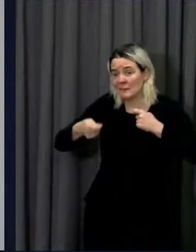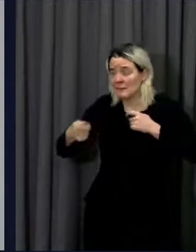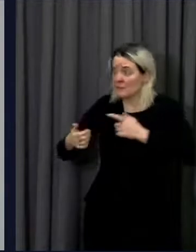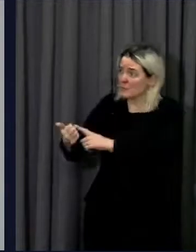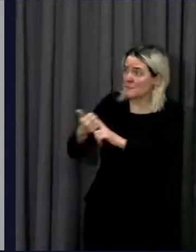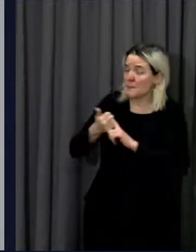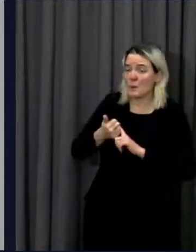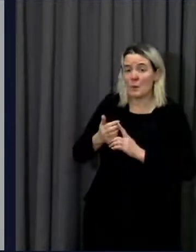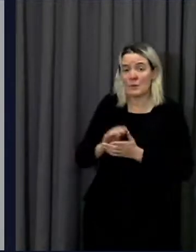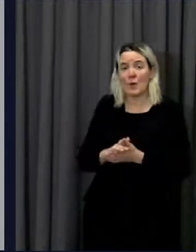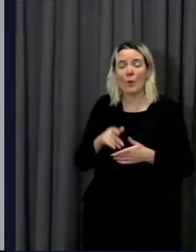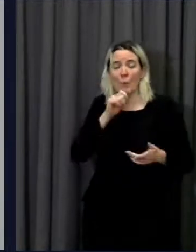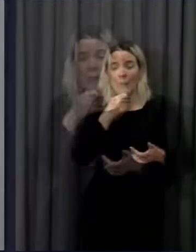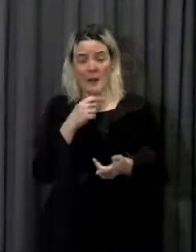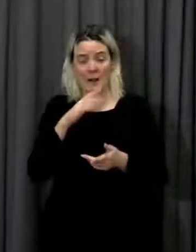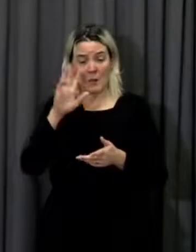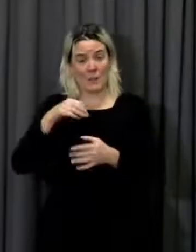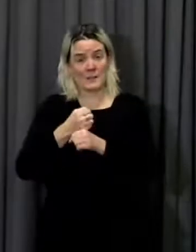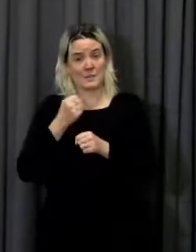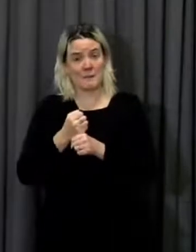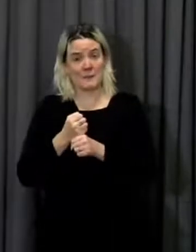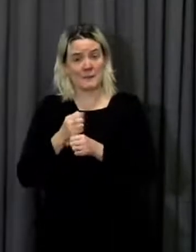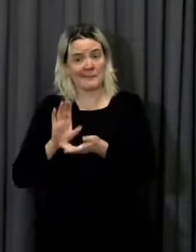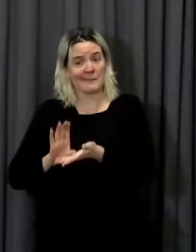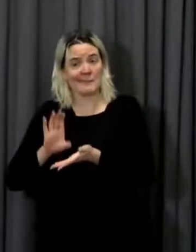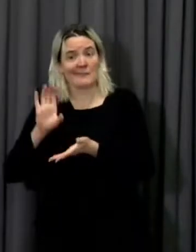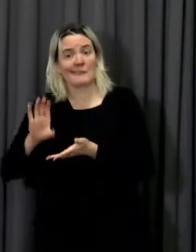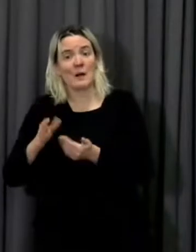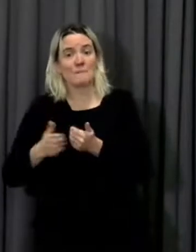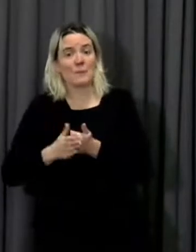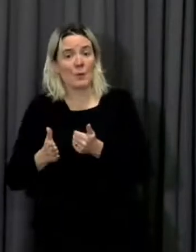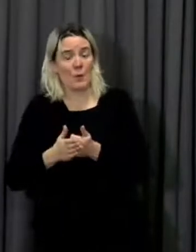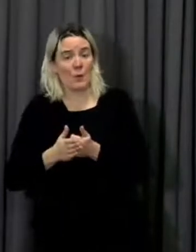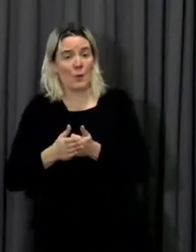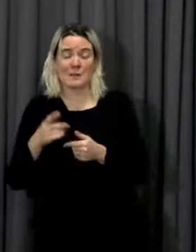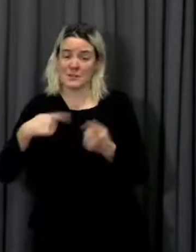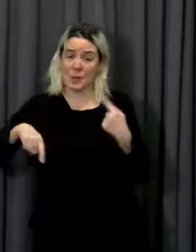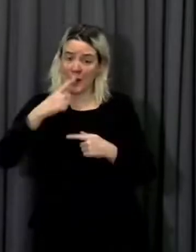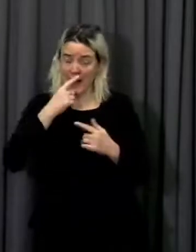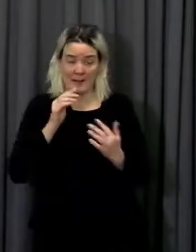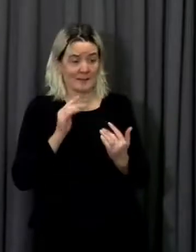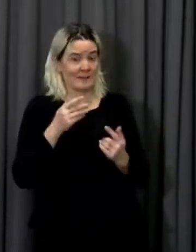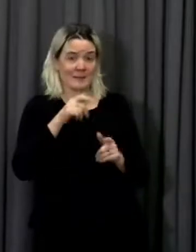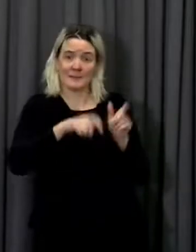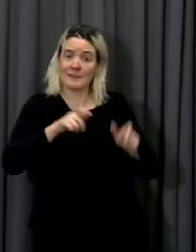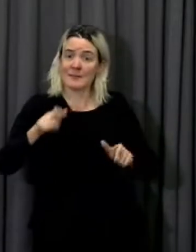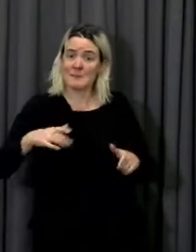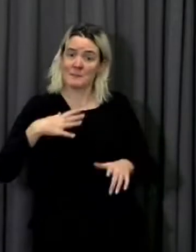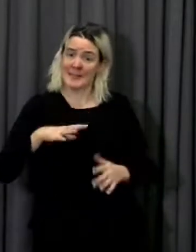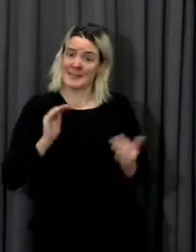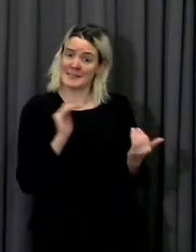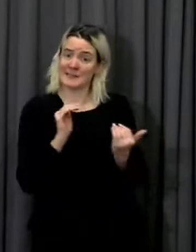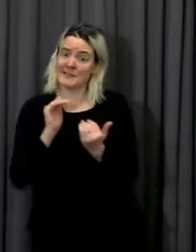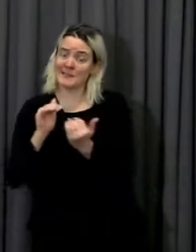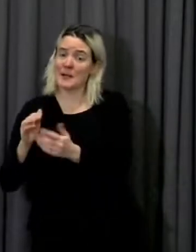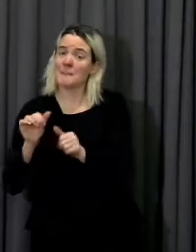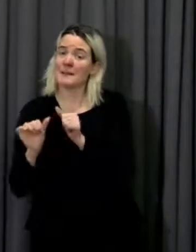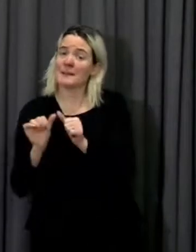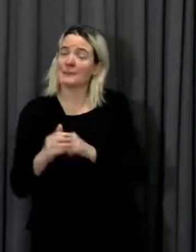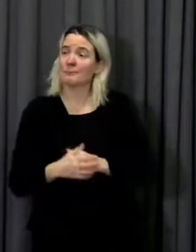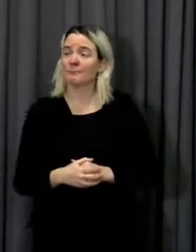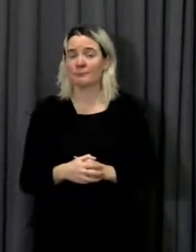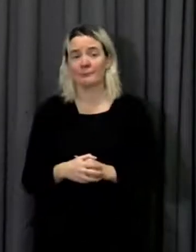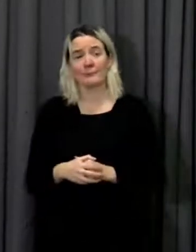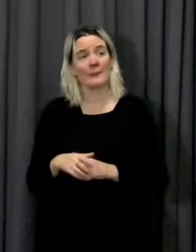reflect this ongoing need? Well, we've said right from the beginning that mental health services must remain essential services so they